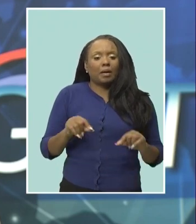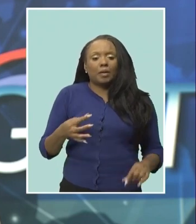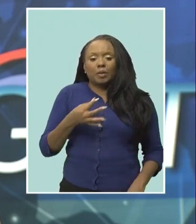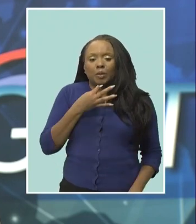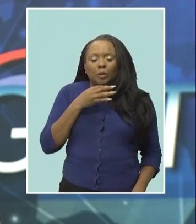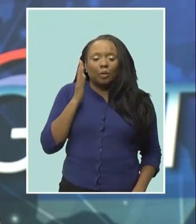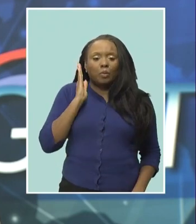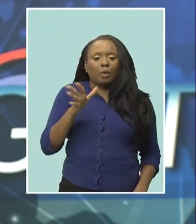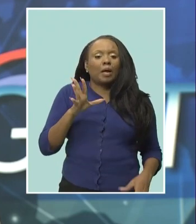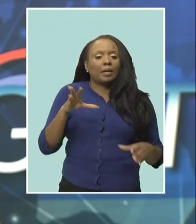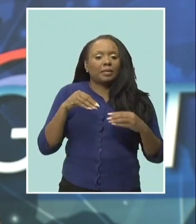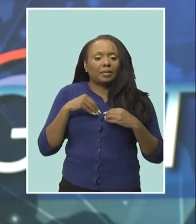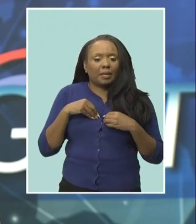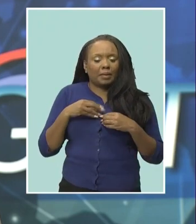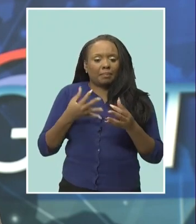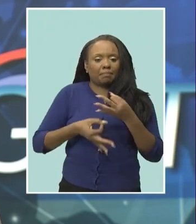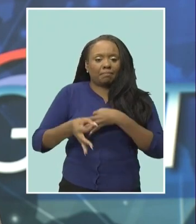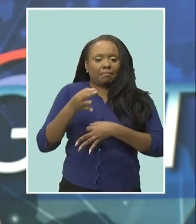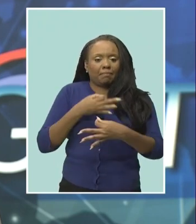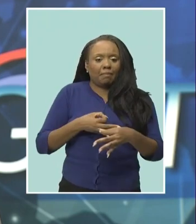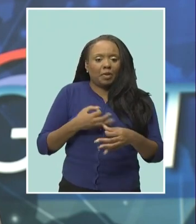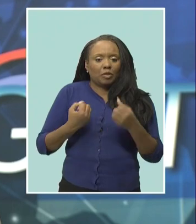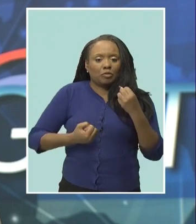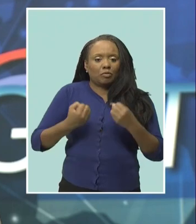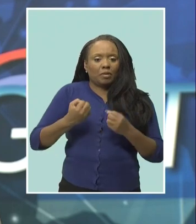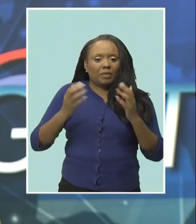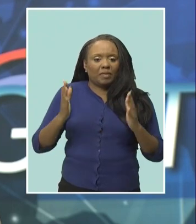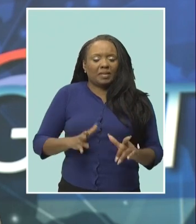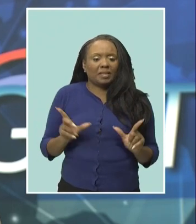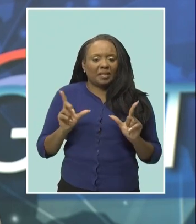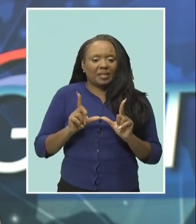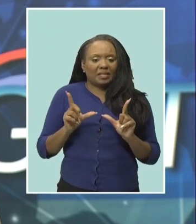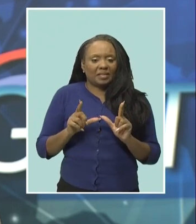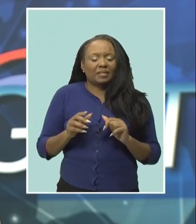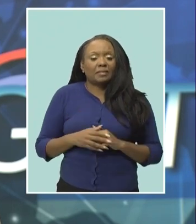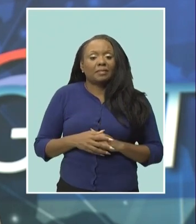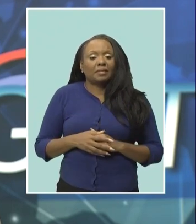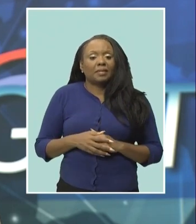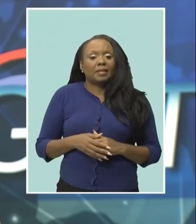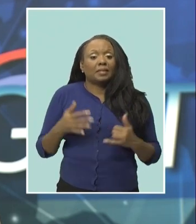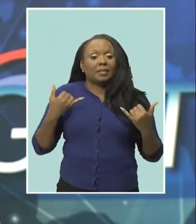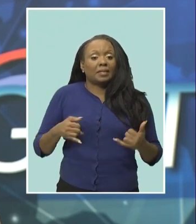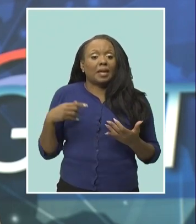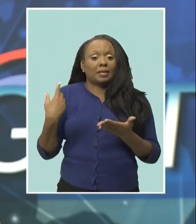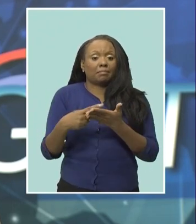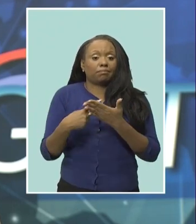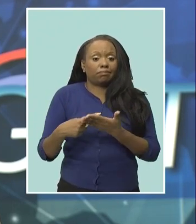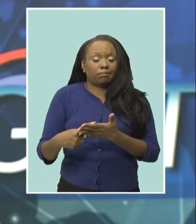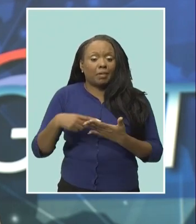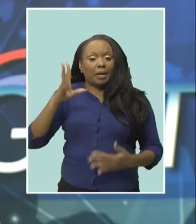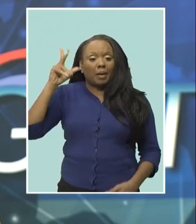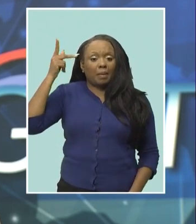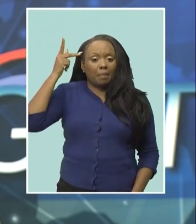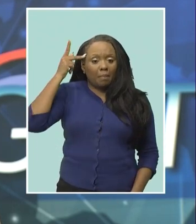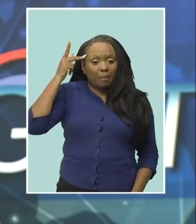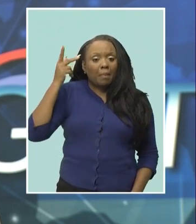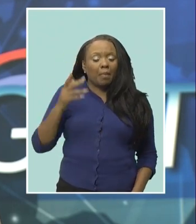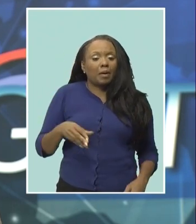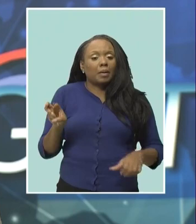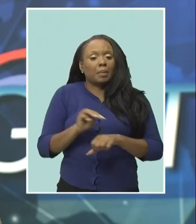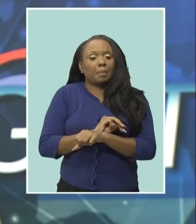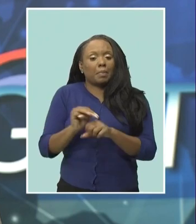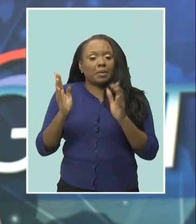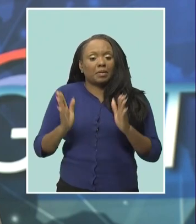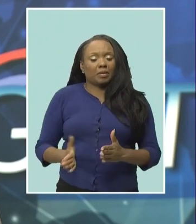a substitute for a driver's license this was among topics raised in the upper house as senators discussed amendments to the road traffic act